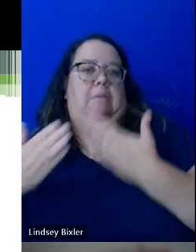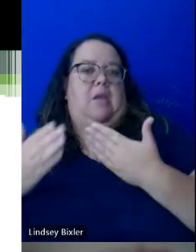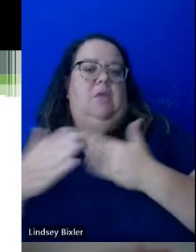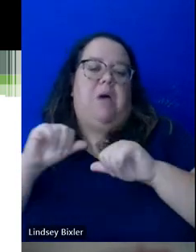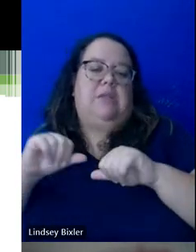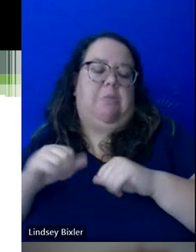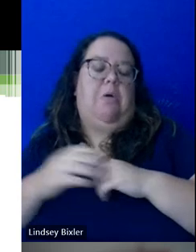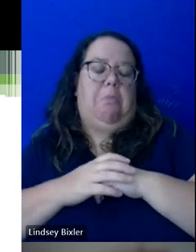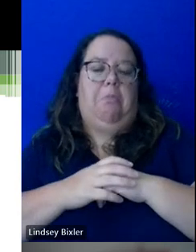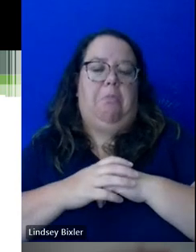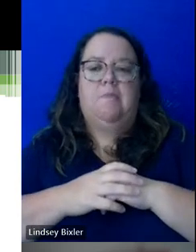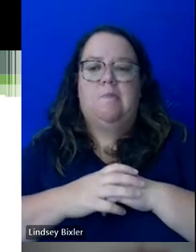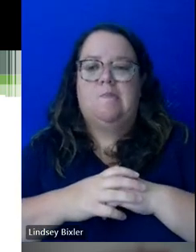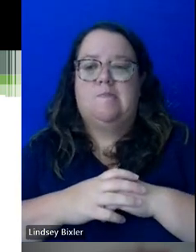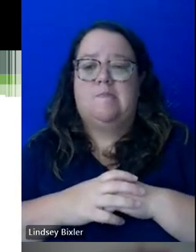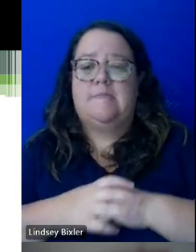yes.